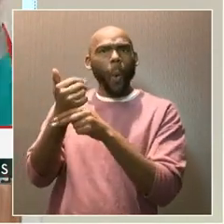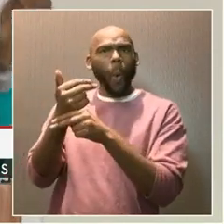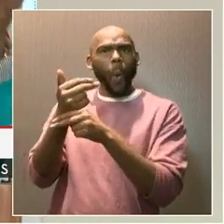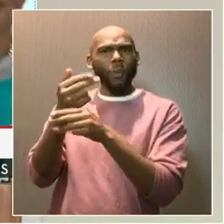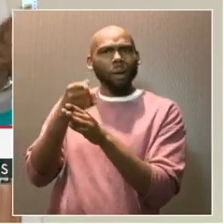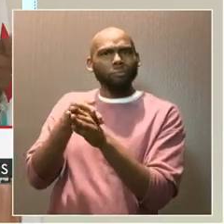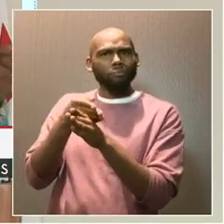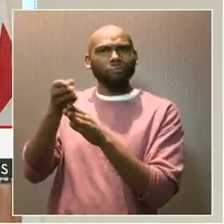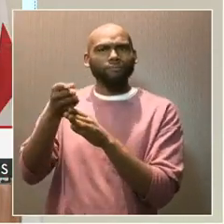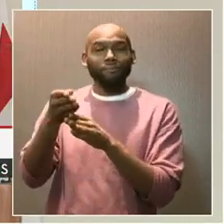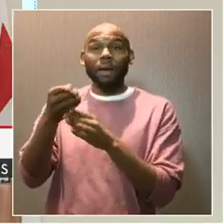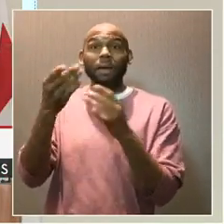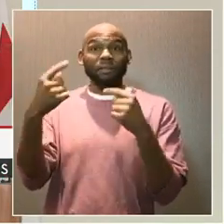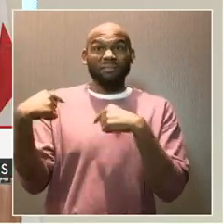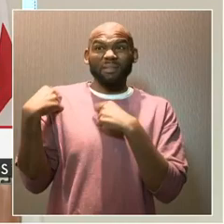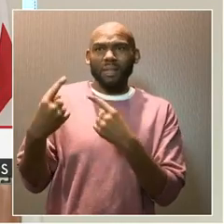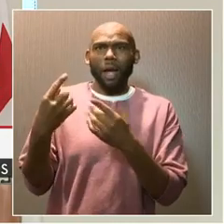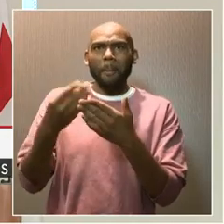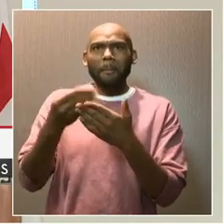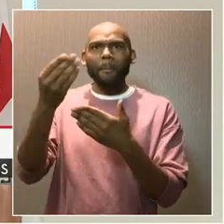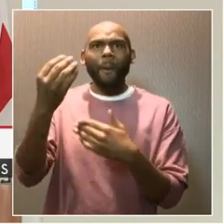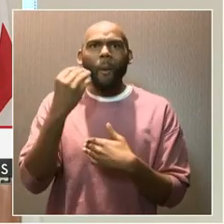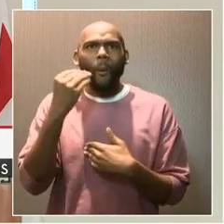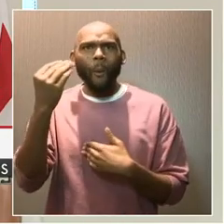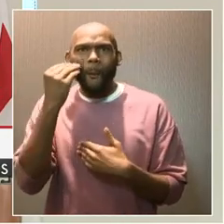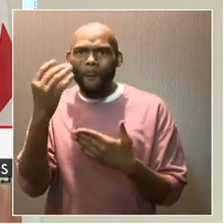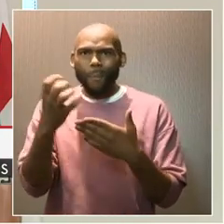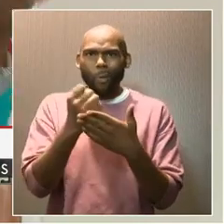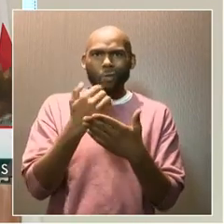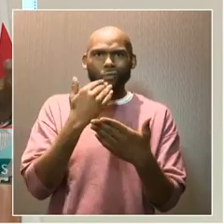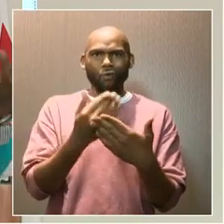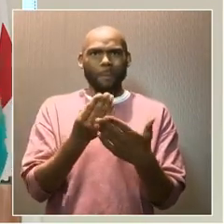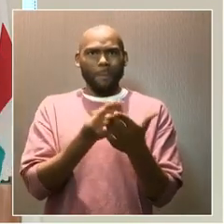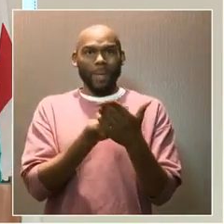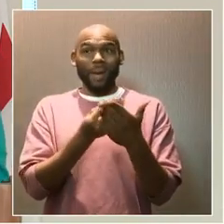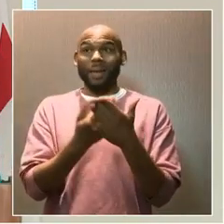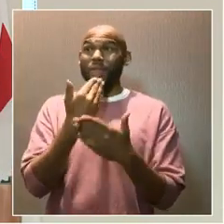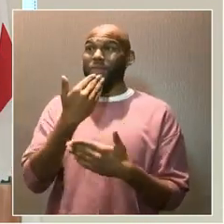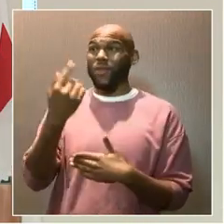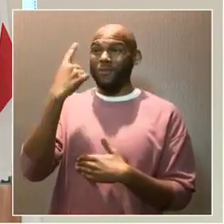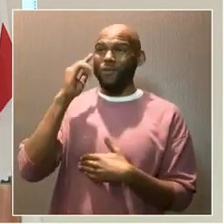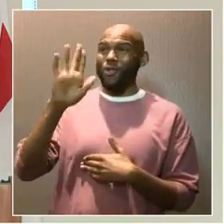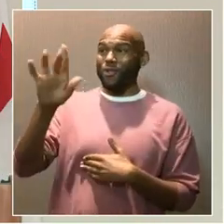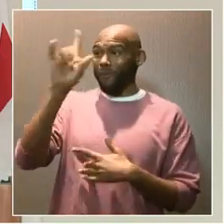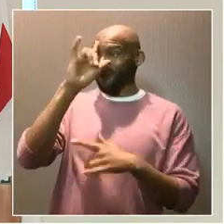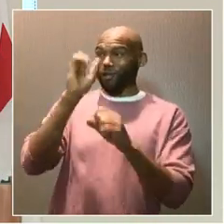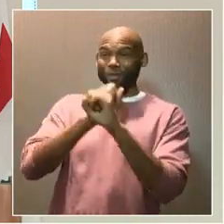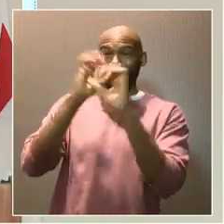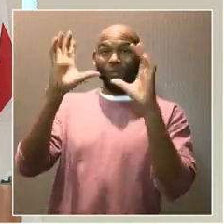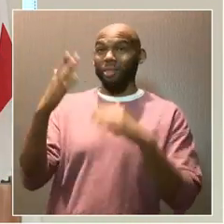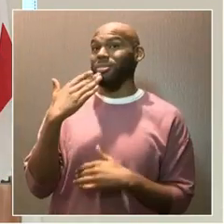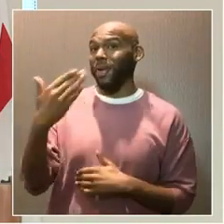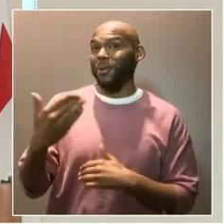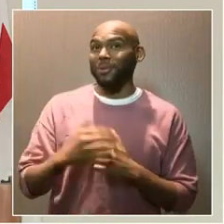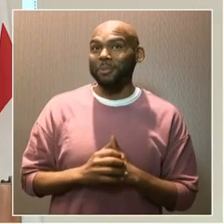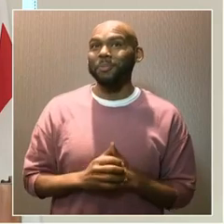and have bought homes, so thank you so much, Mr. Griffiths, for your vision. Thank you, thank you, thank you.